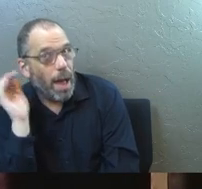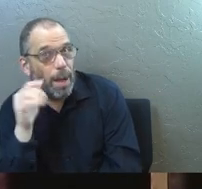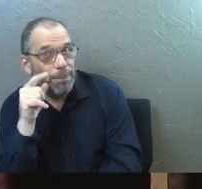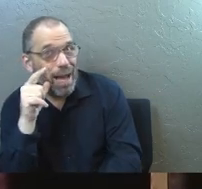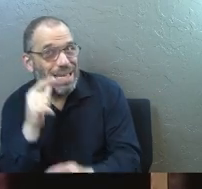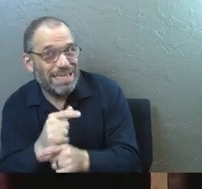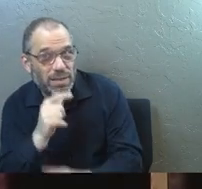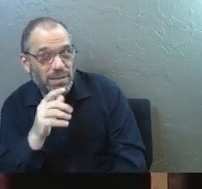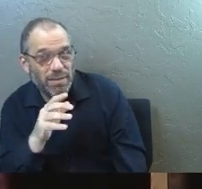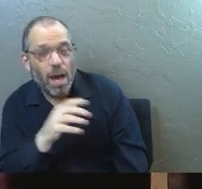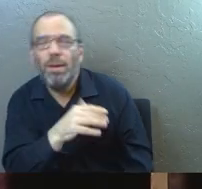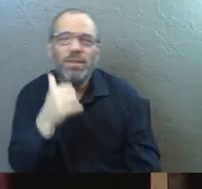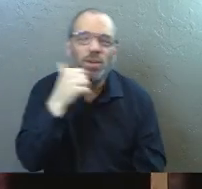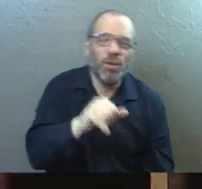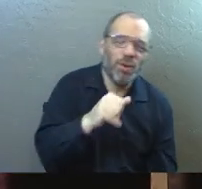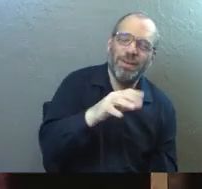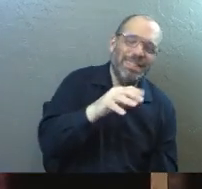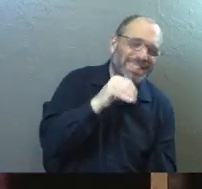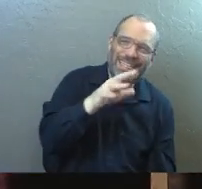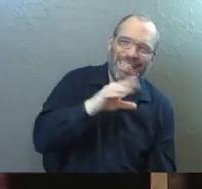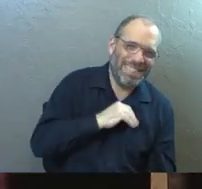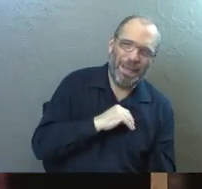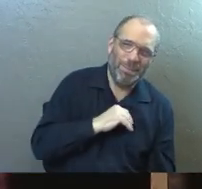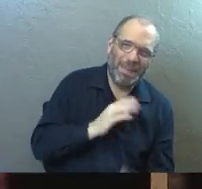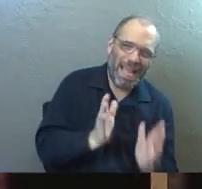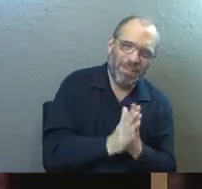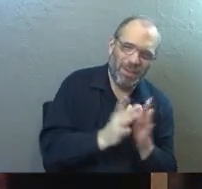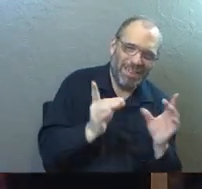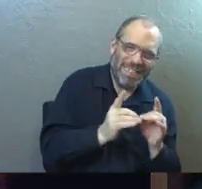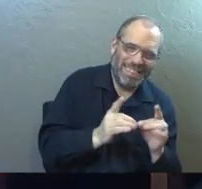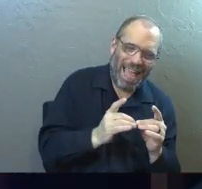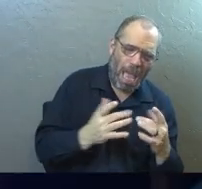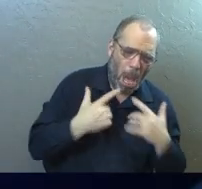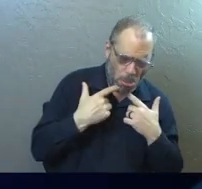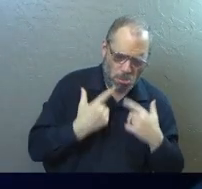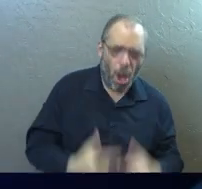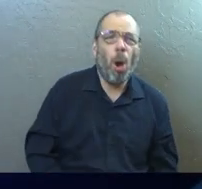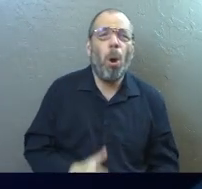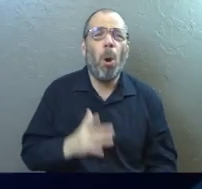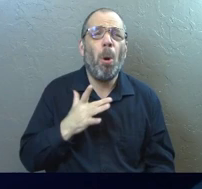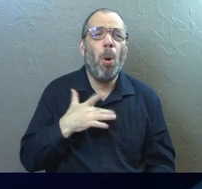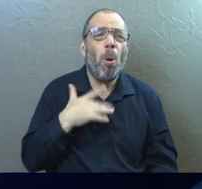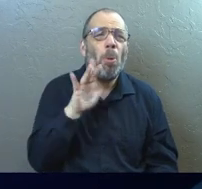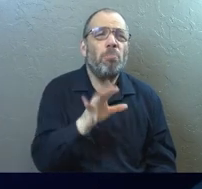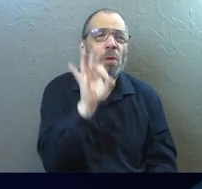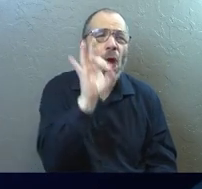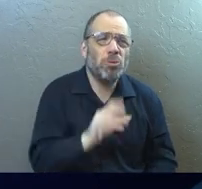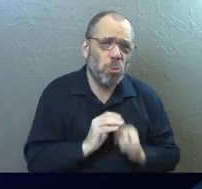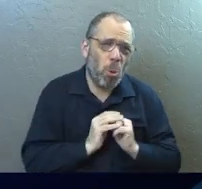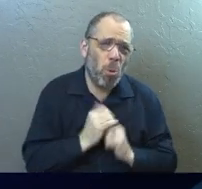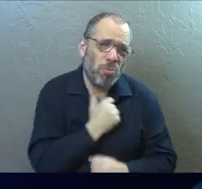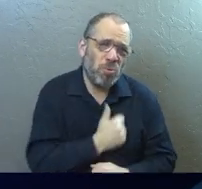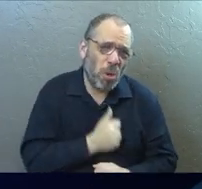did not accept. And it was devastating. Yep. That's good. Pity the pastor. That's really, really good.